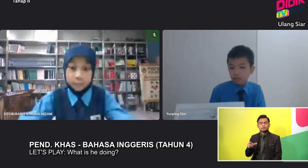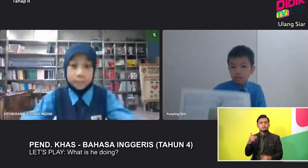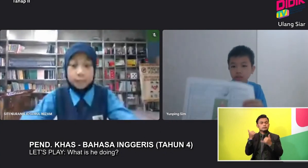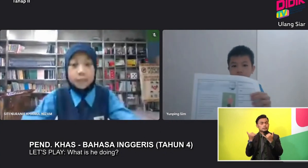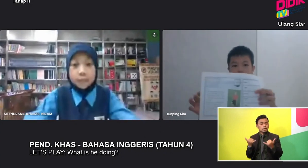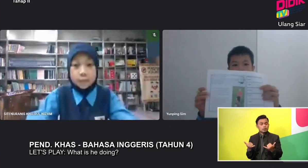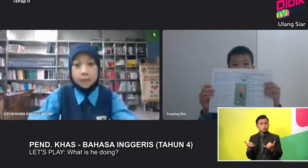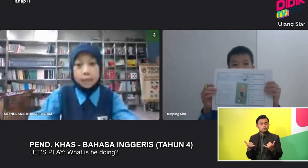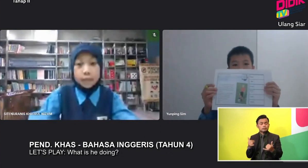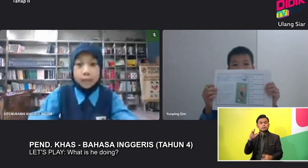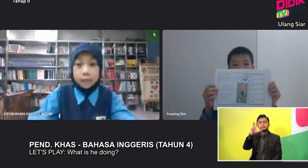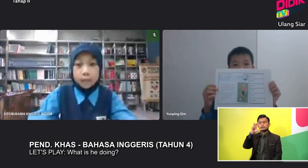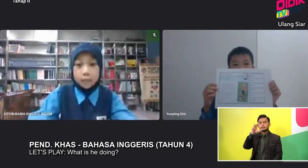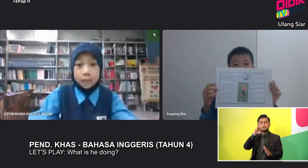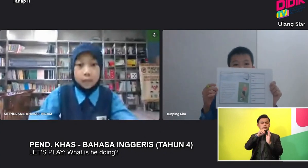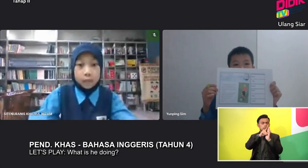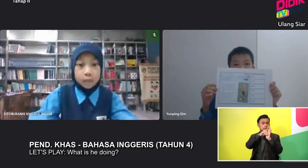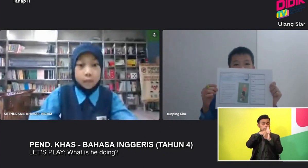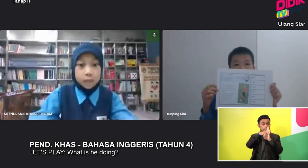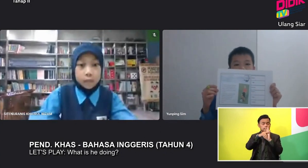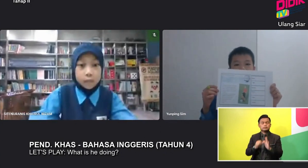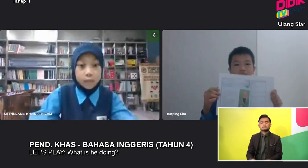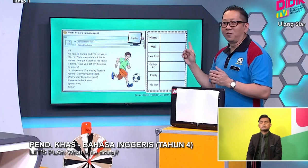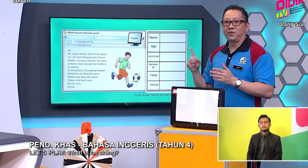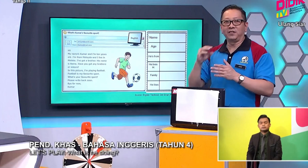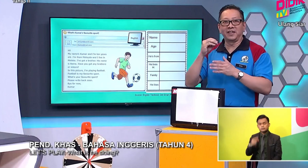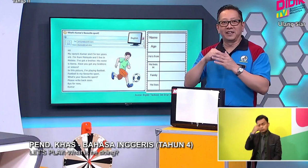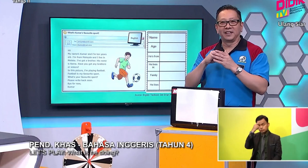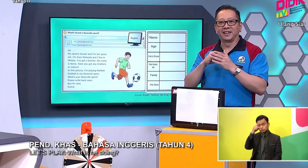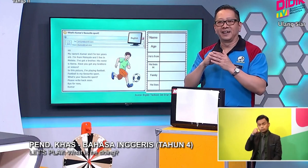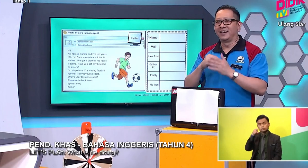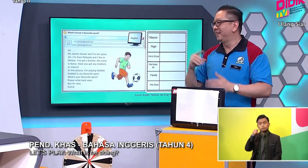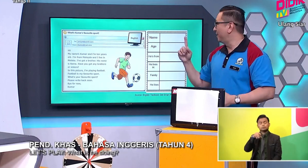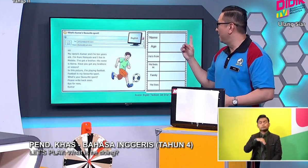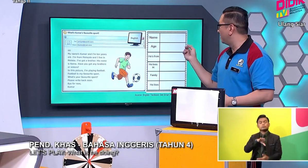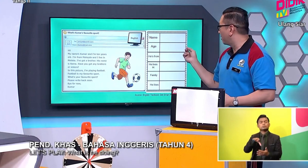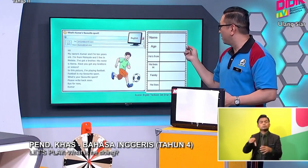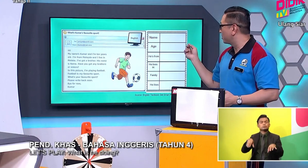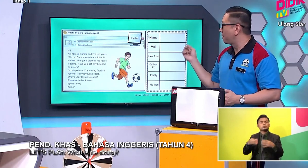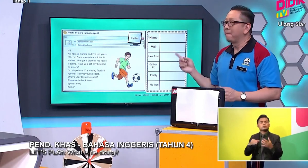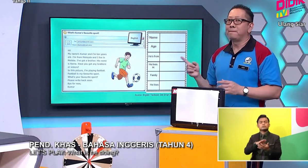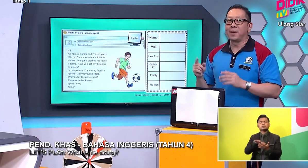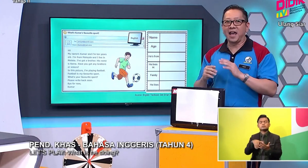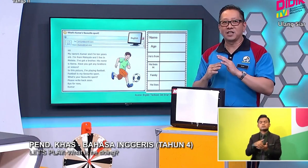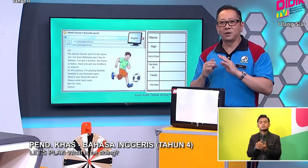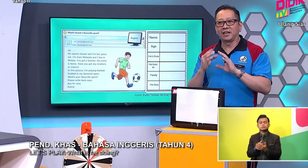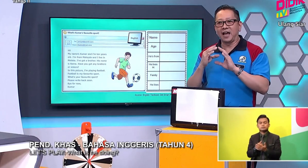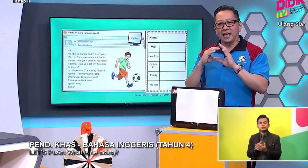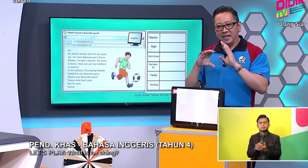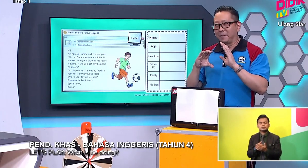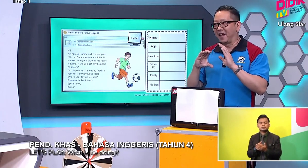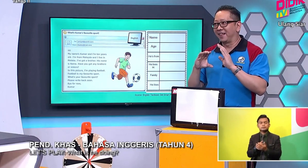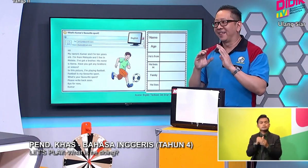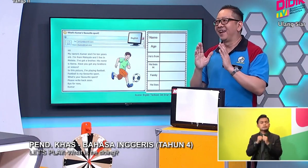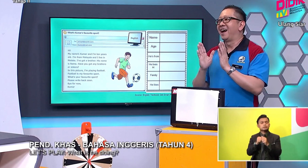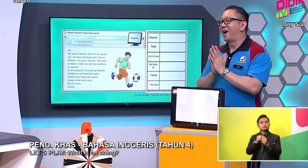30 Second Okay 30 Second For You To Fill In The Details Based On The